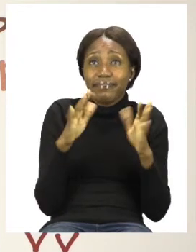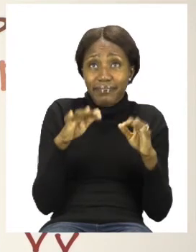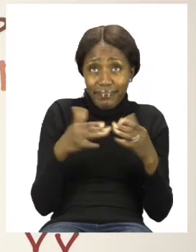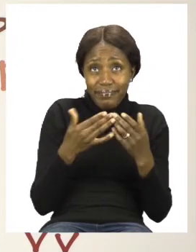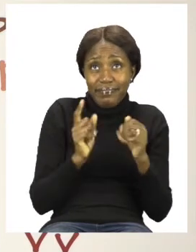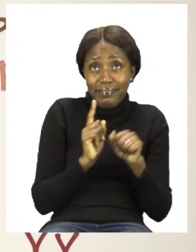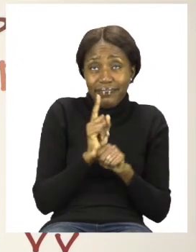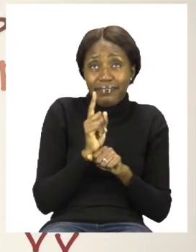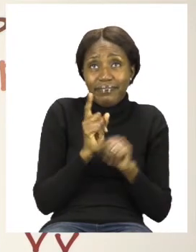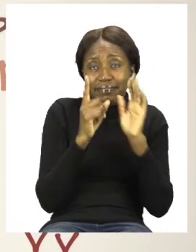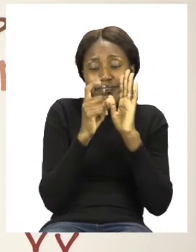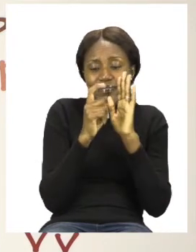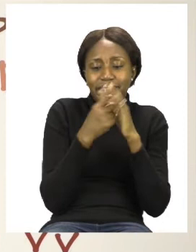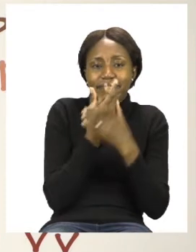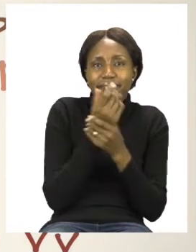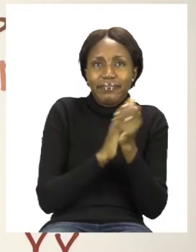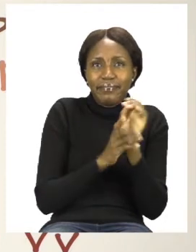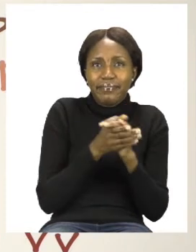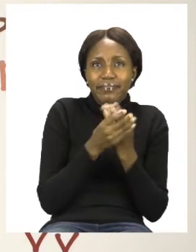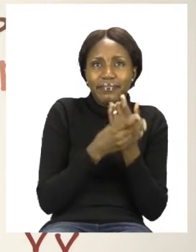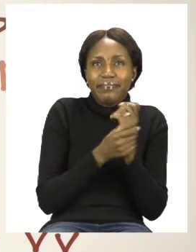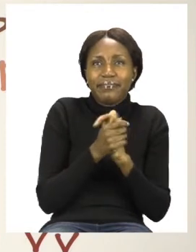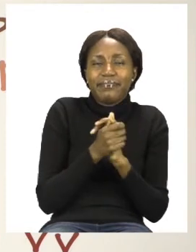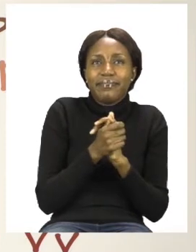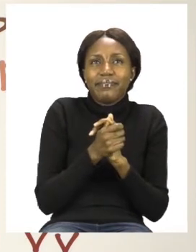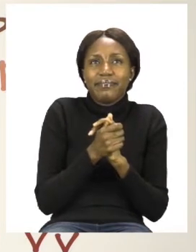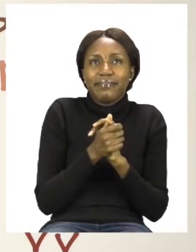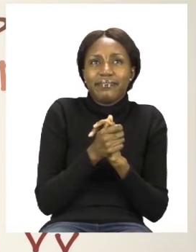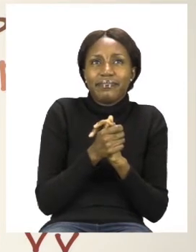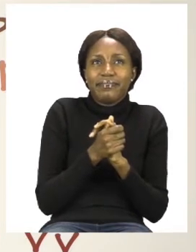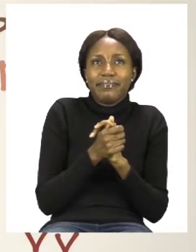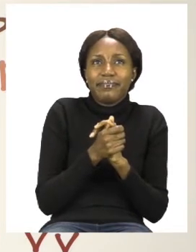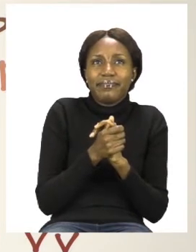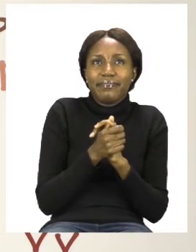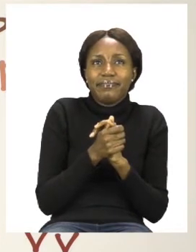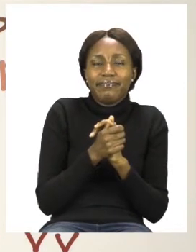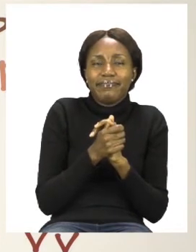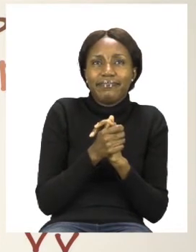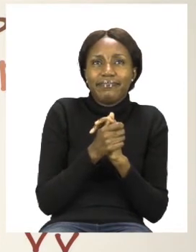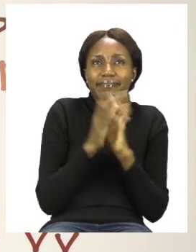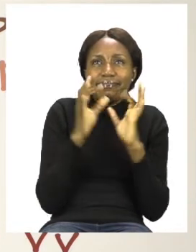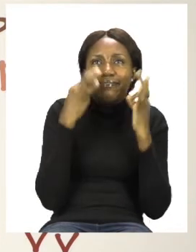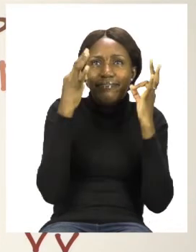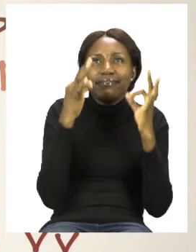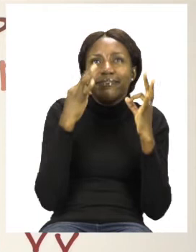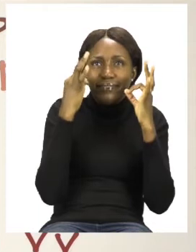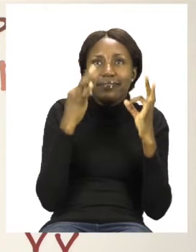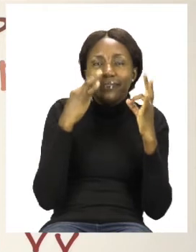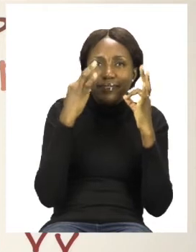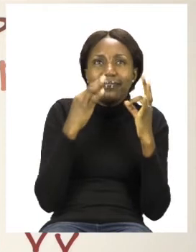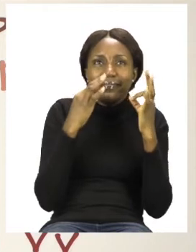we need to sanitize. So let us take our sanitizer and sing our spickle